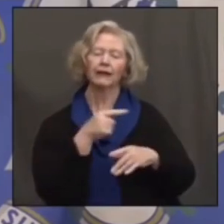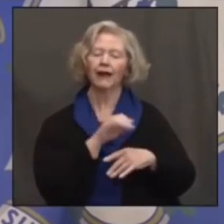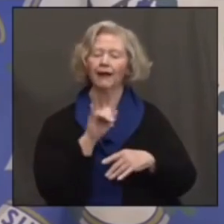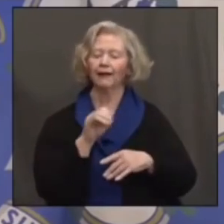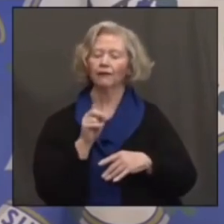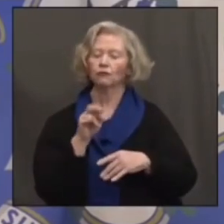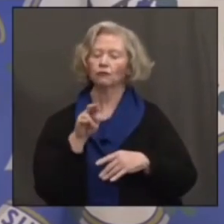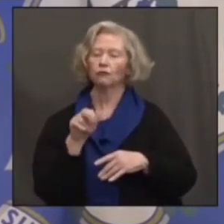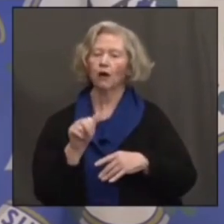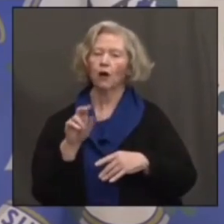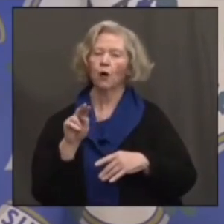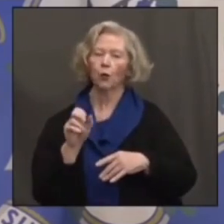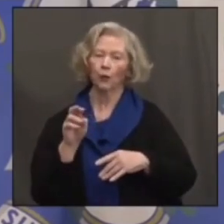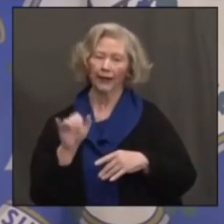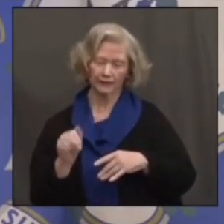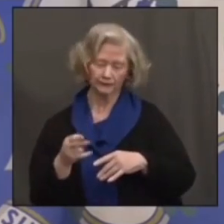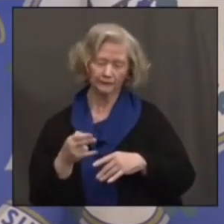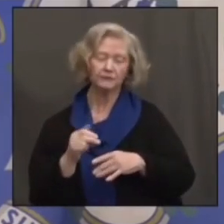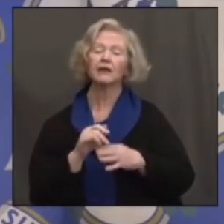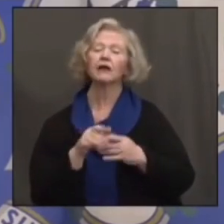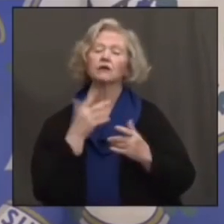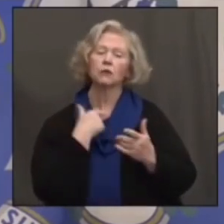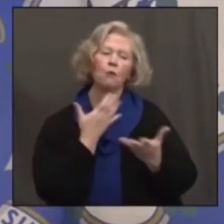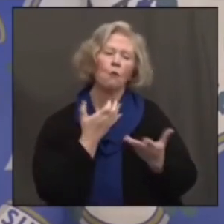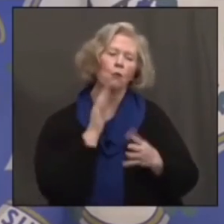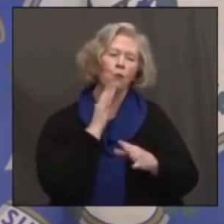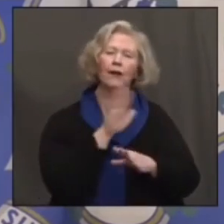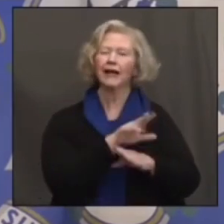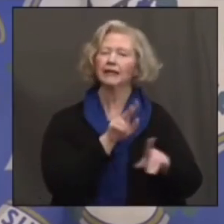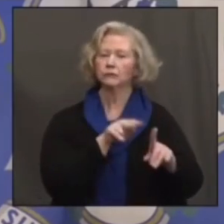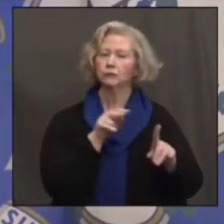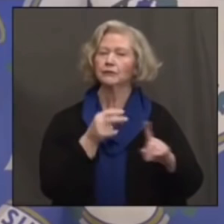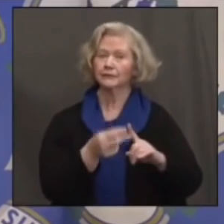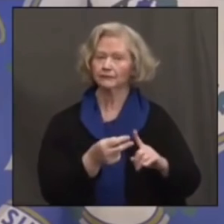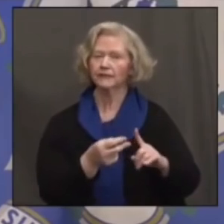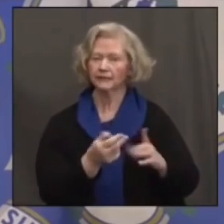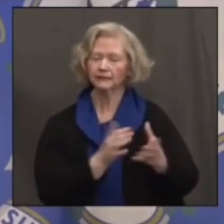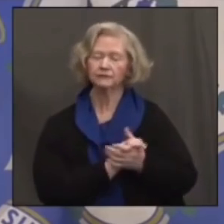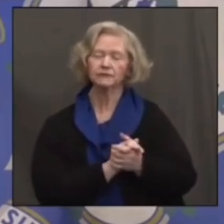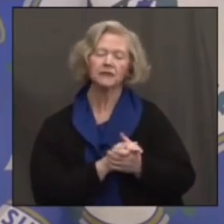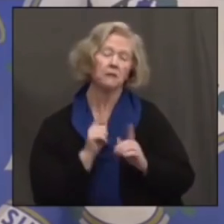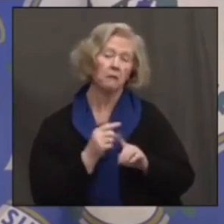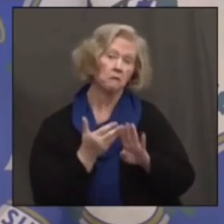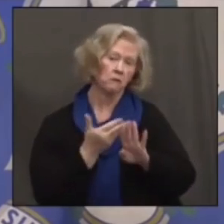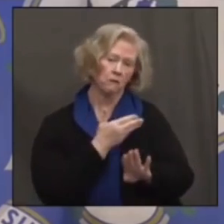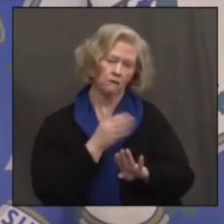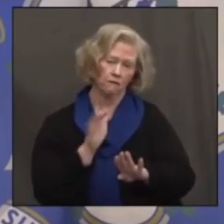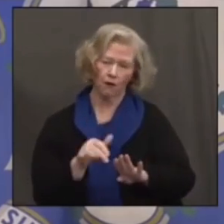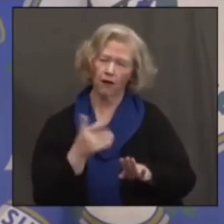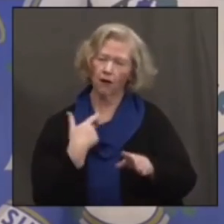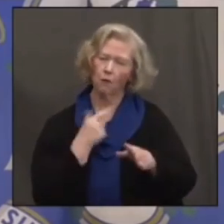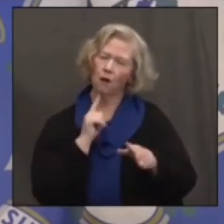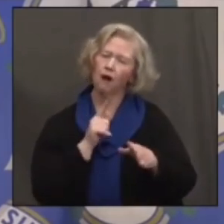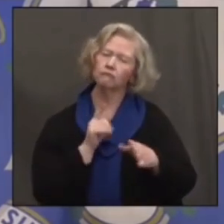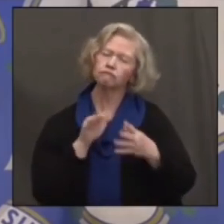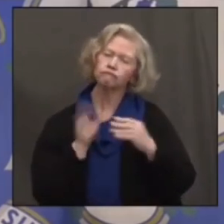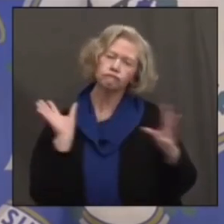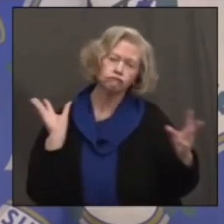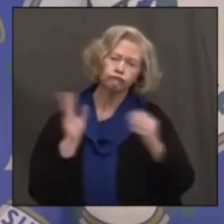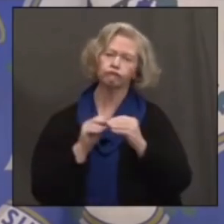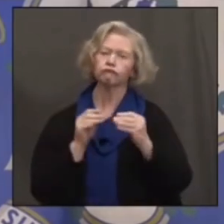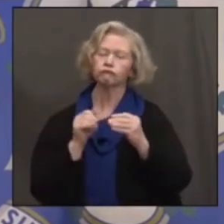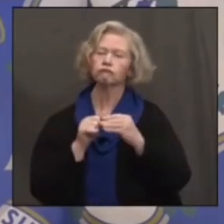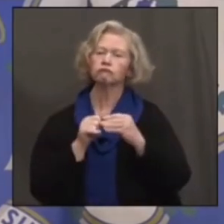love to hear his perspective on where we are sometime later. First, let me give you a quick run-through of where we are.